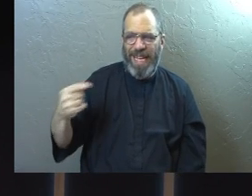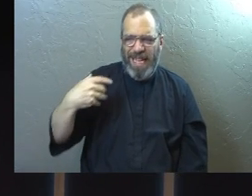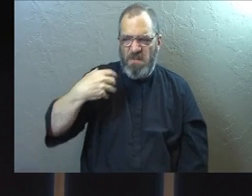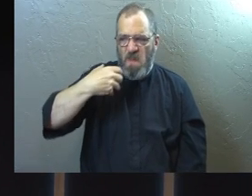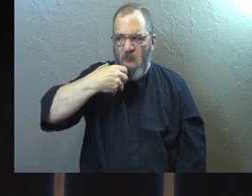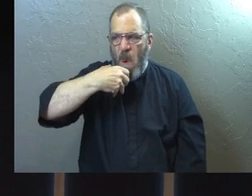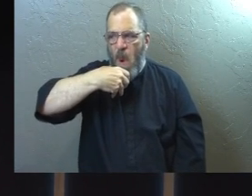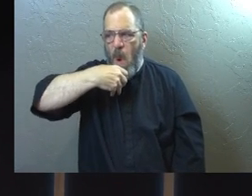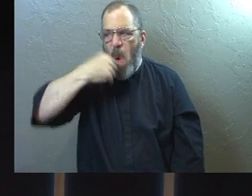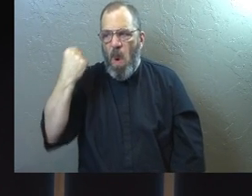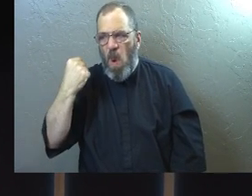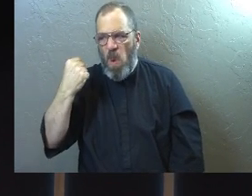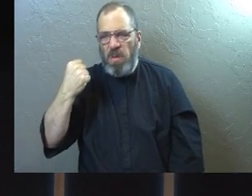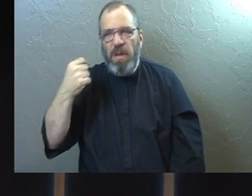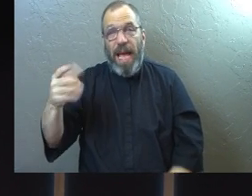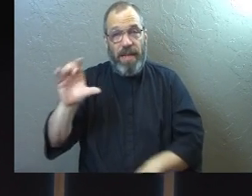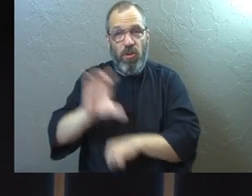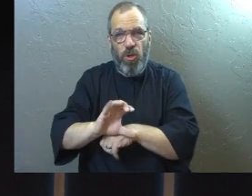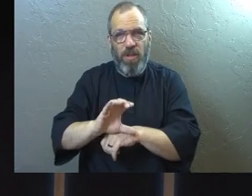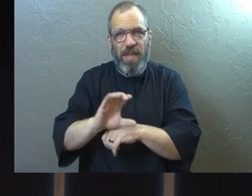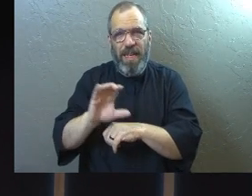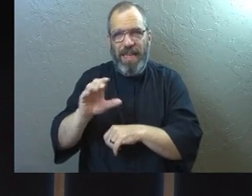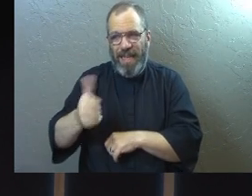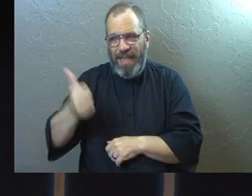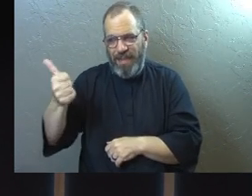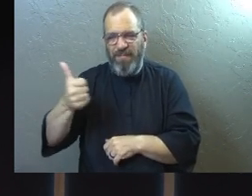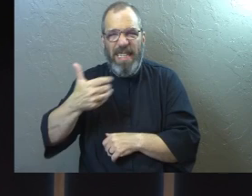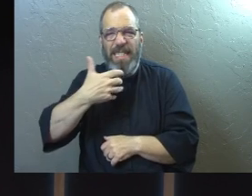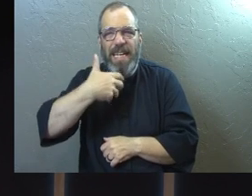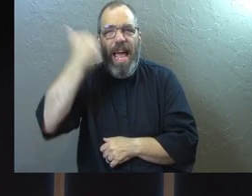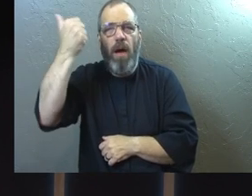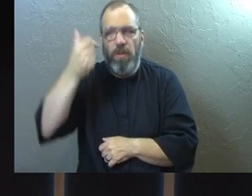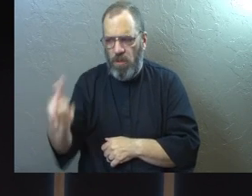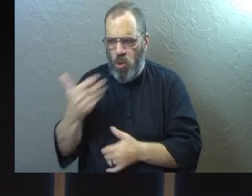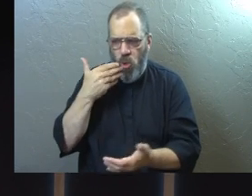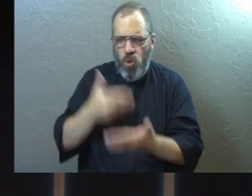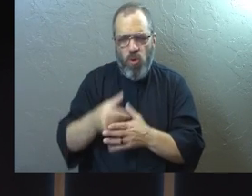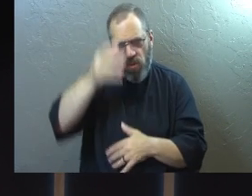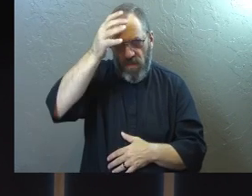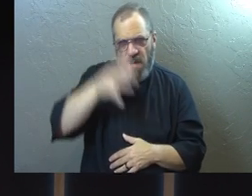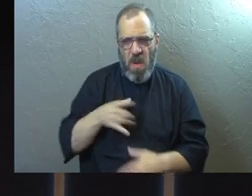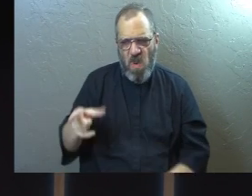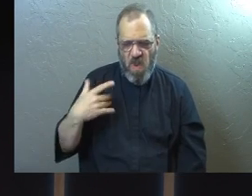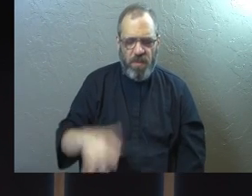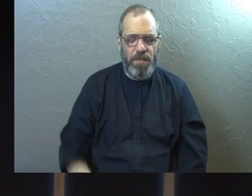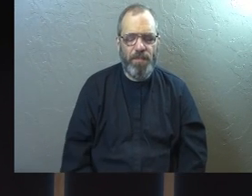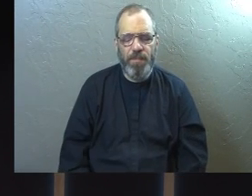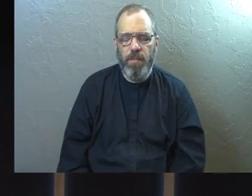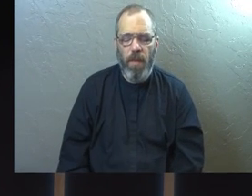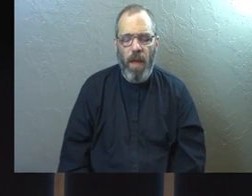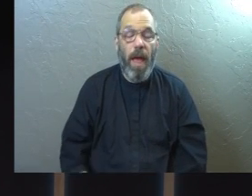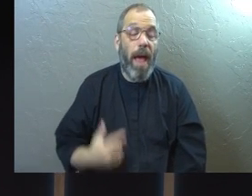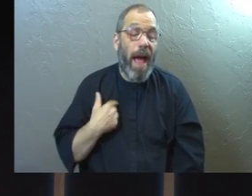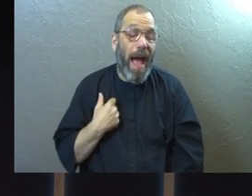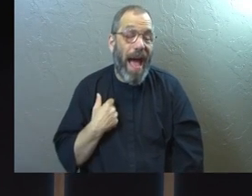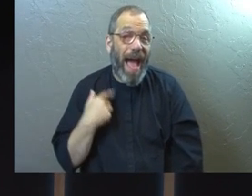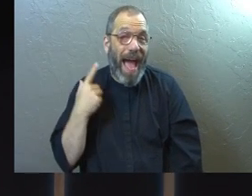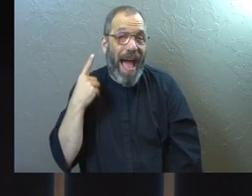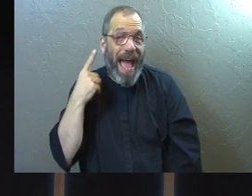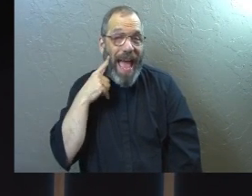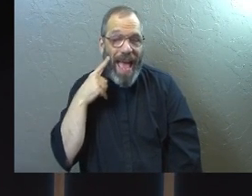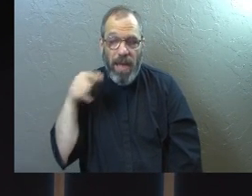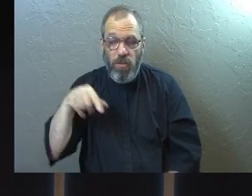a little bit older than me. And he's an elder at a church I used to be a pastor at. Great guy. And I heard him